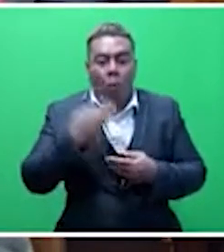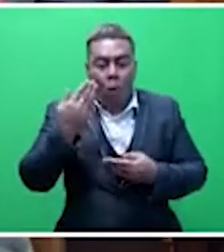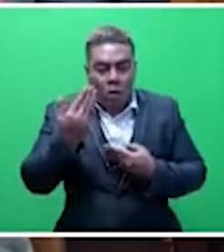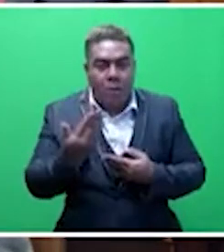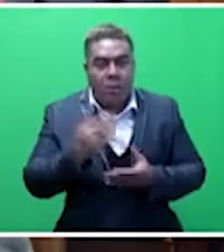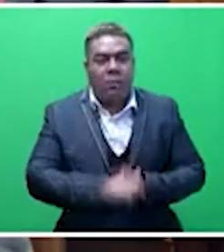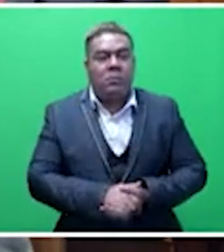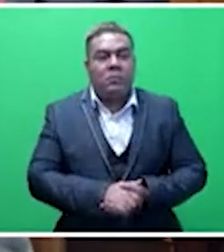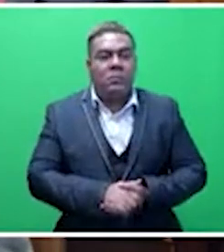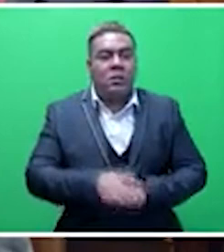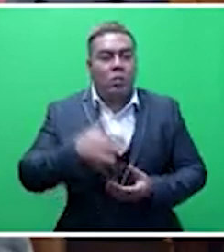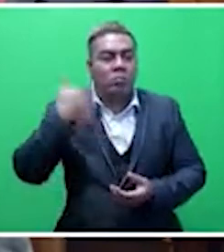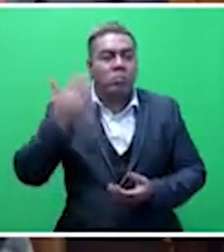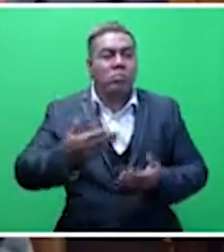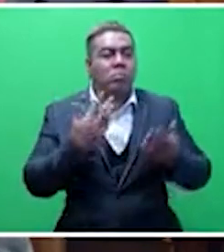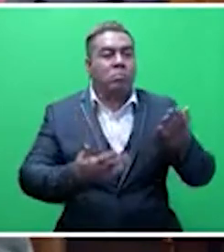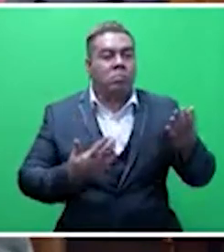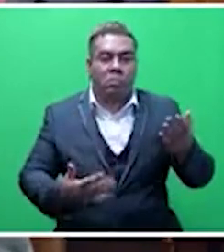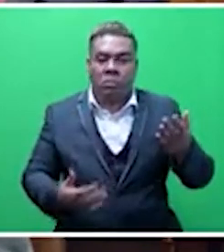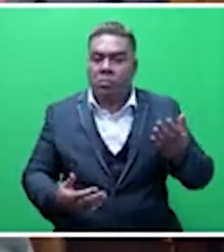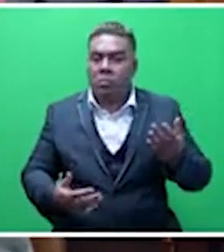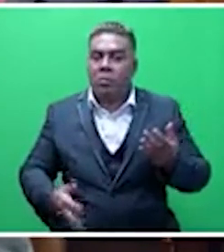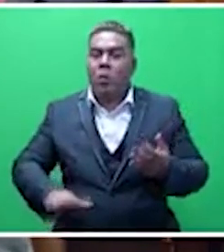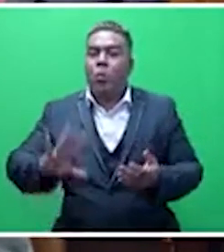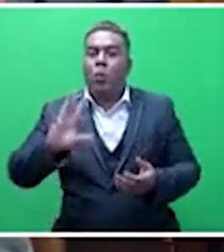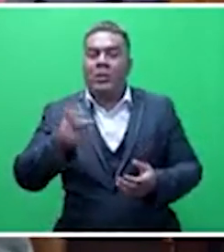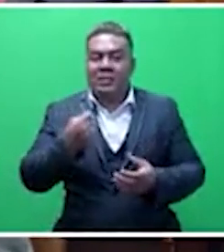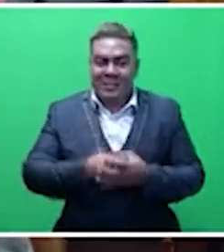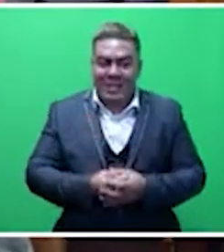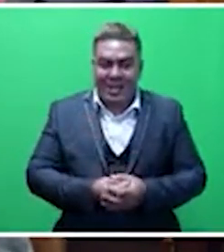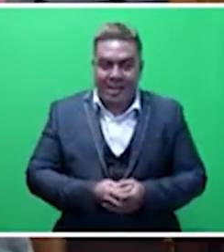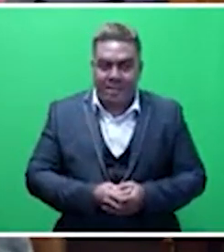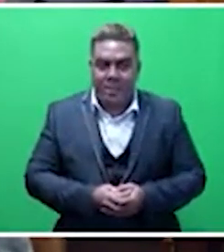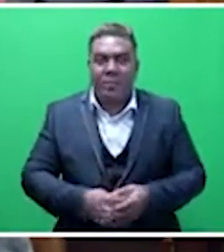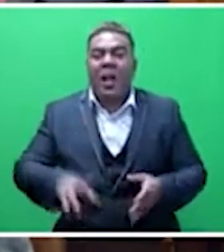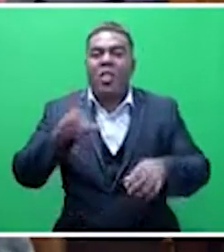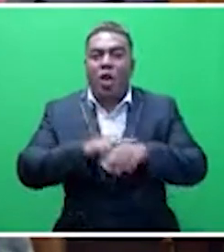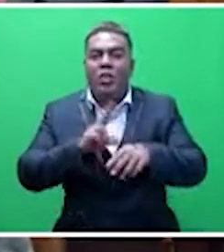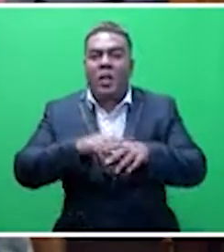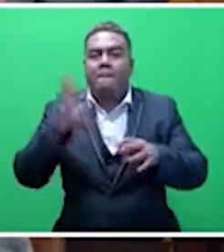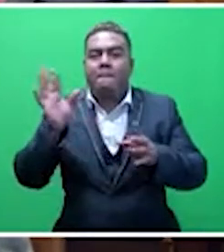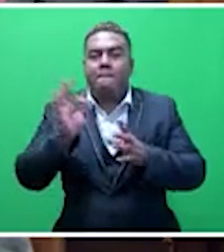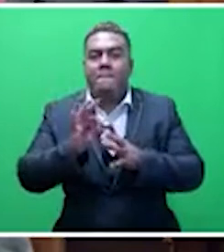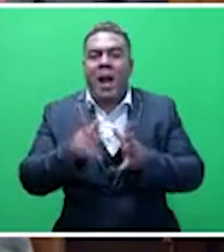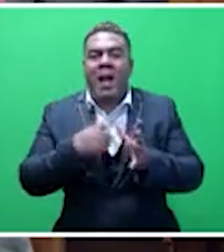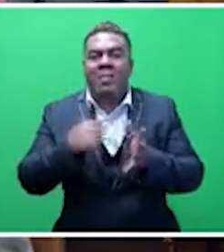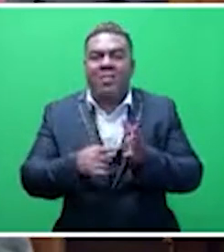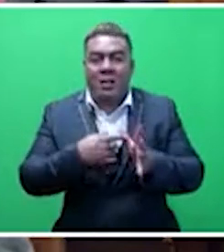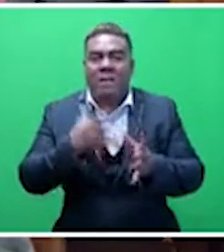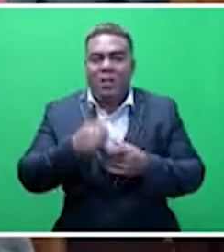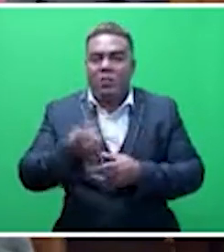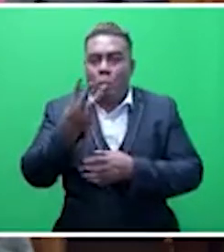Tuisawau, he went on about, you know, cost of living, wages, independent assessment. Dr. Pata, who has done three